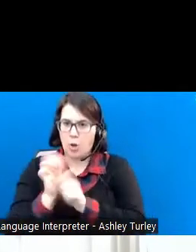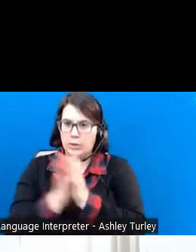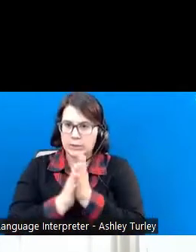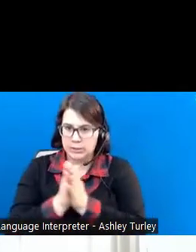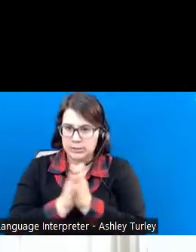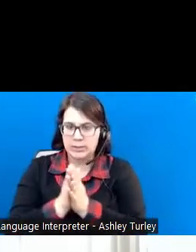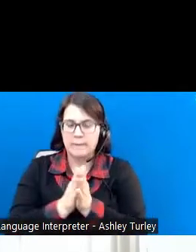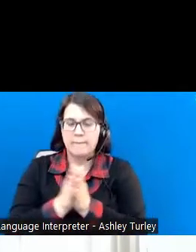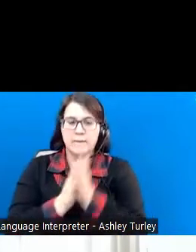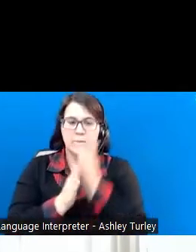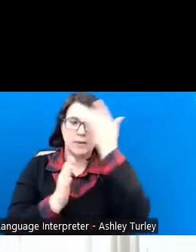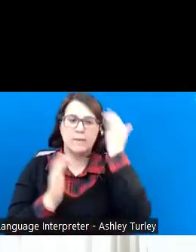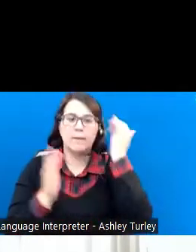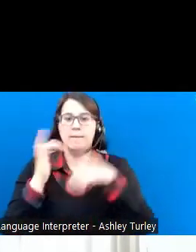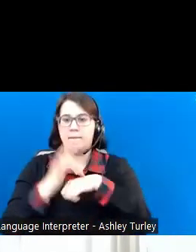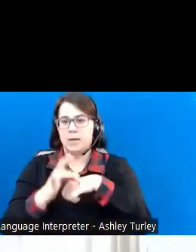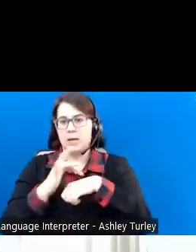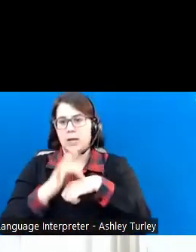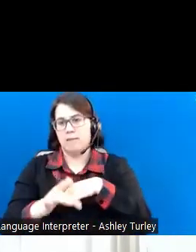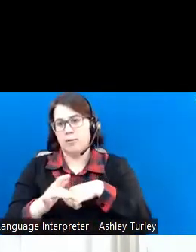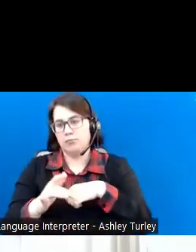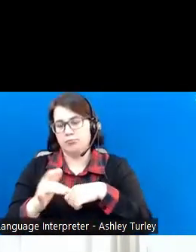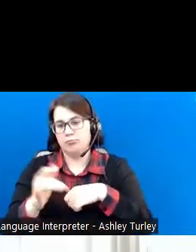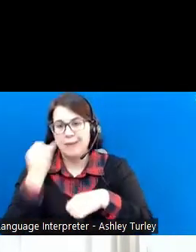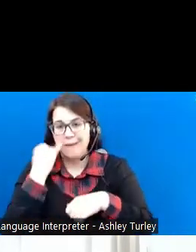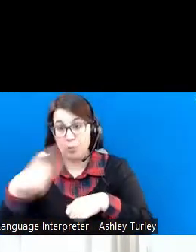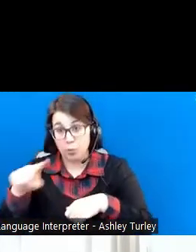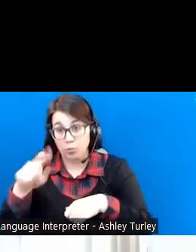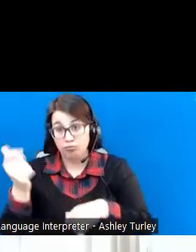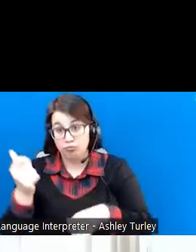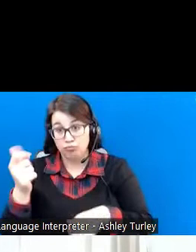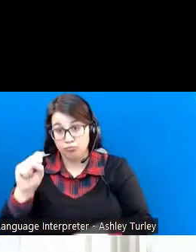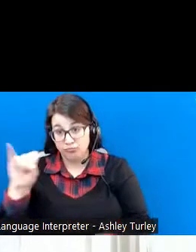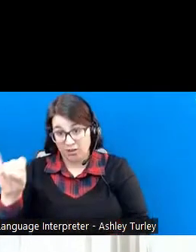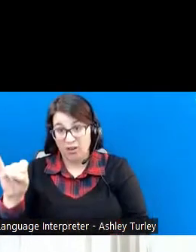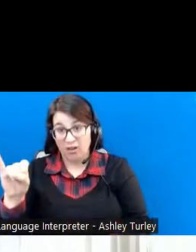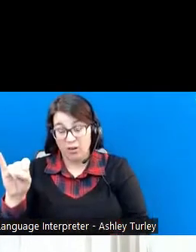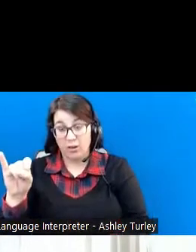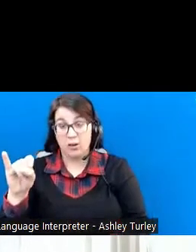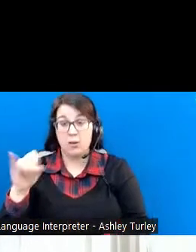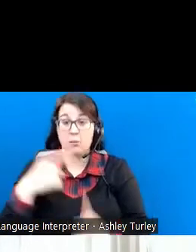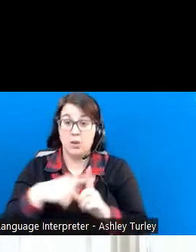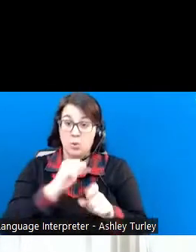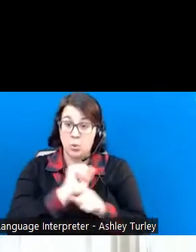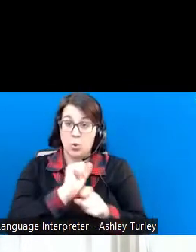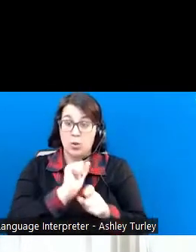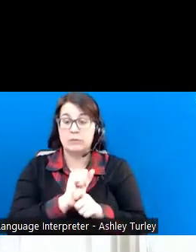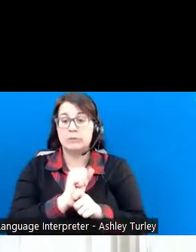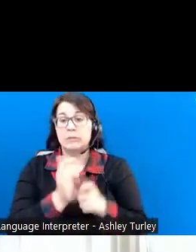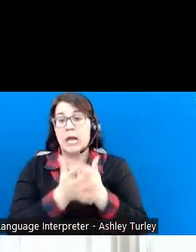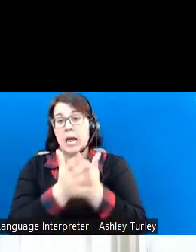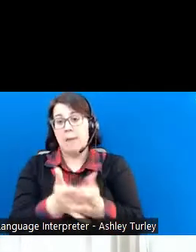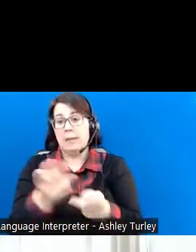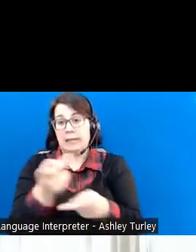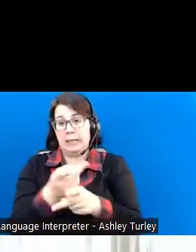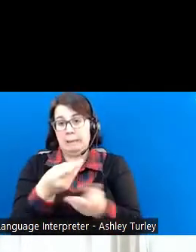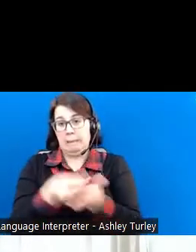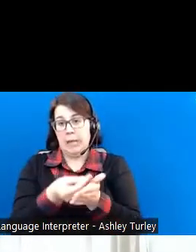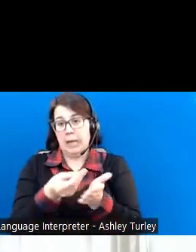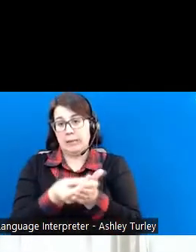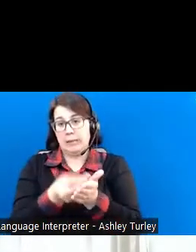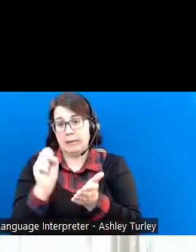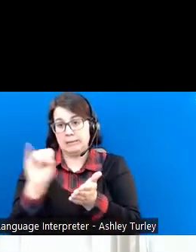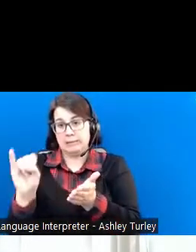are available for people who are on SSI to work to help keep additional SSI